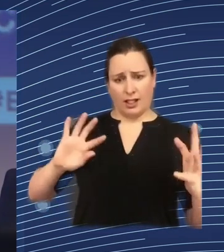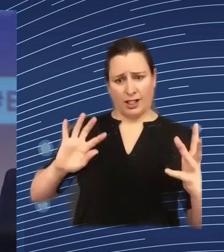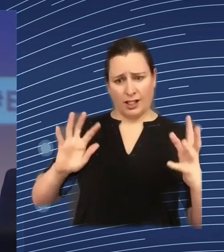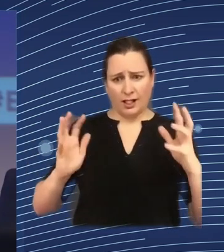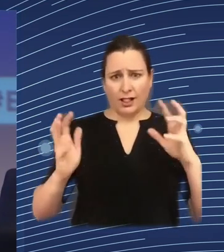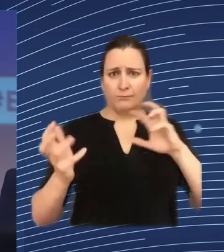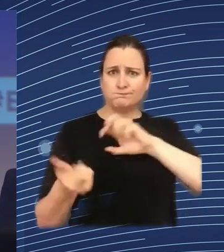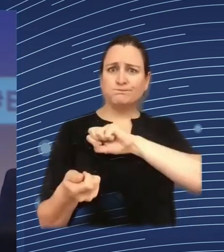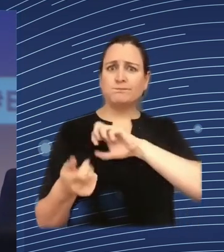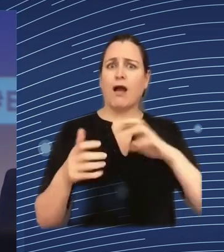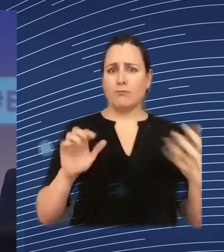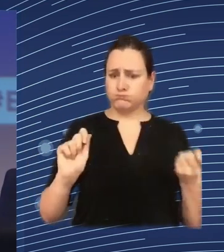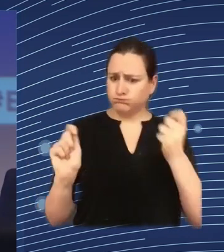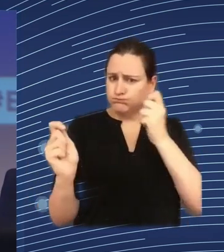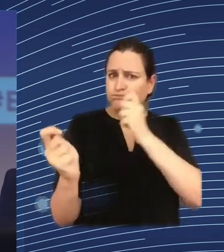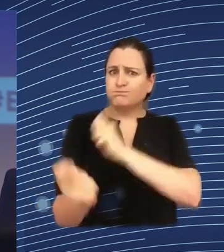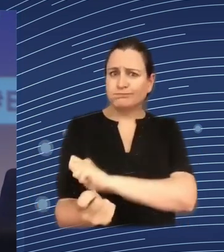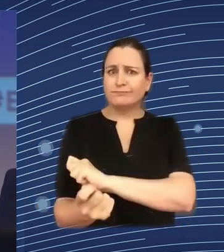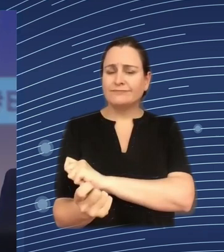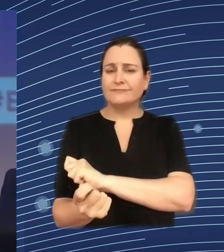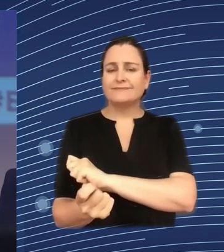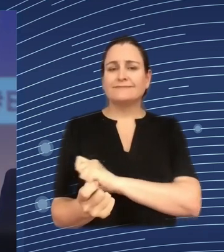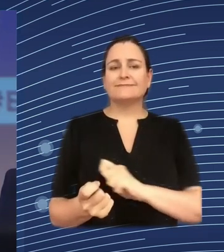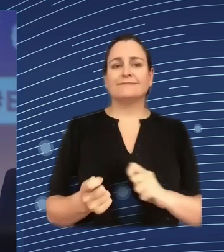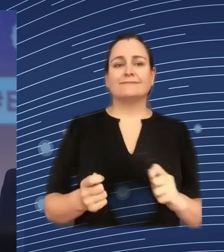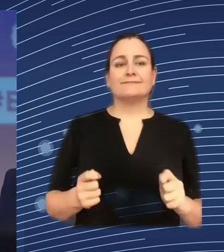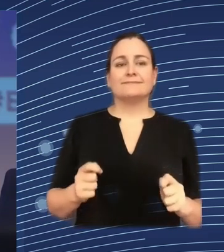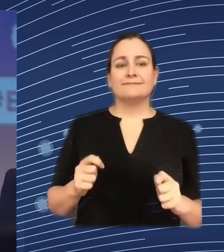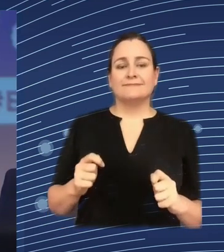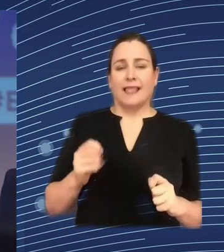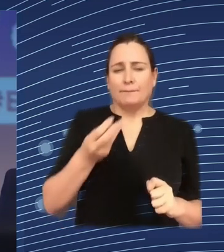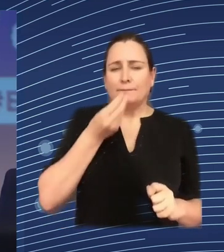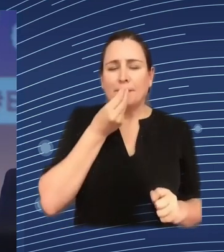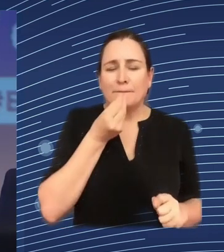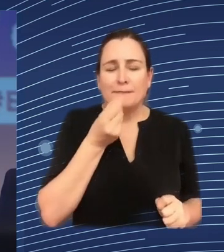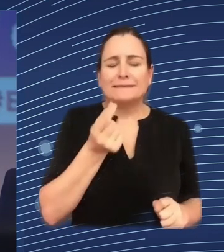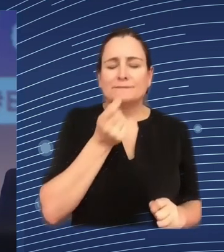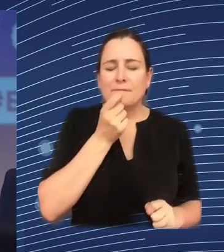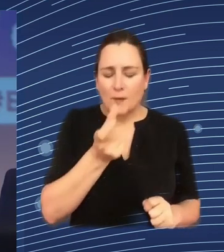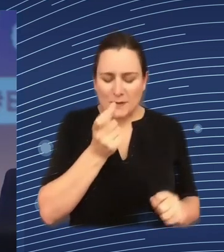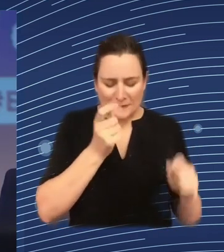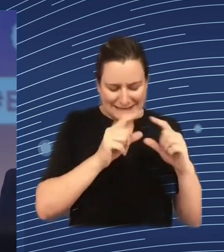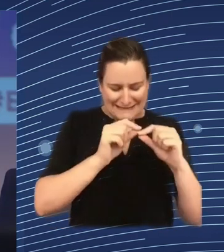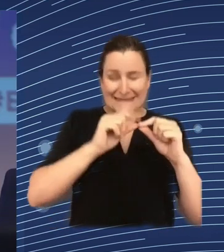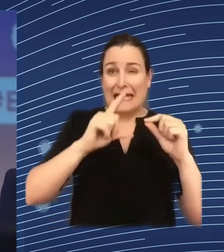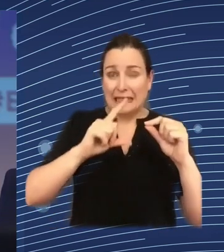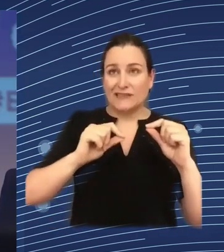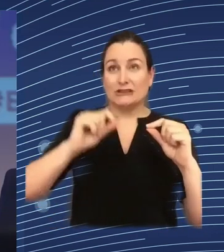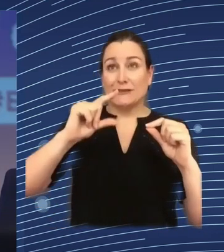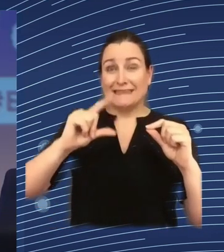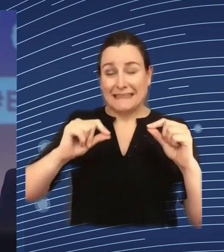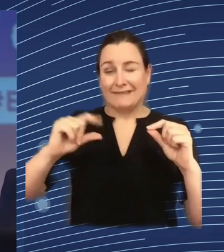in the age of digitalization I don't know that it's really